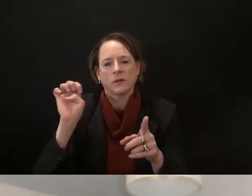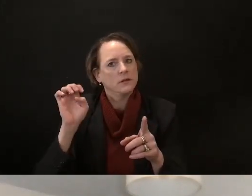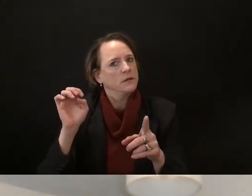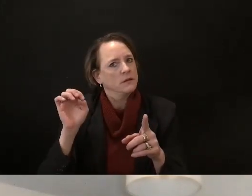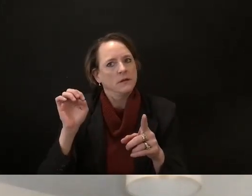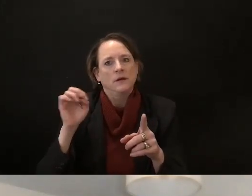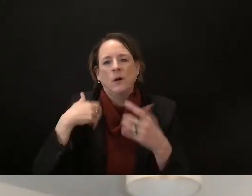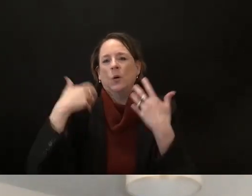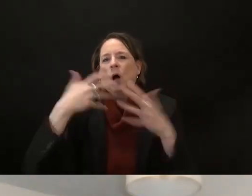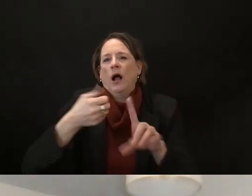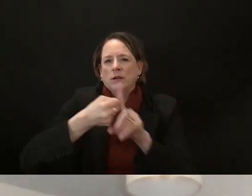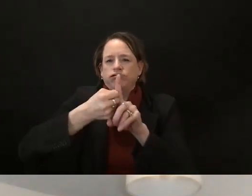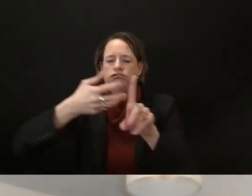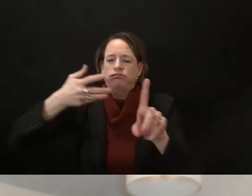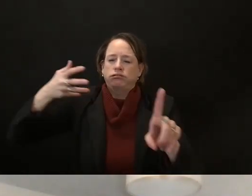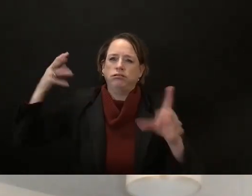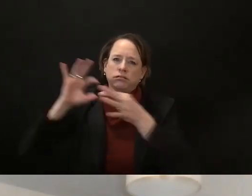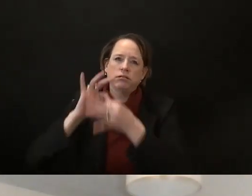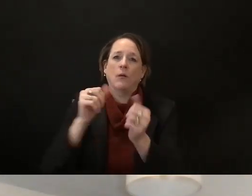yeah i mean you know